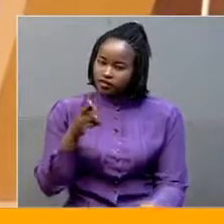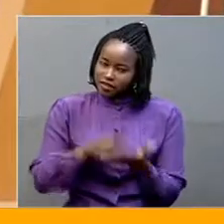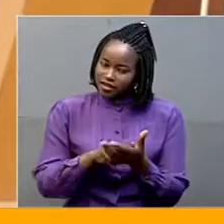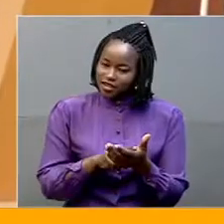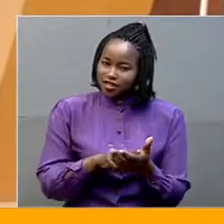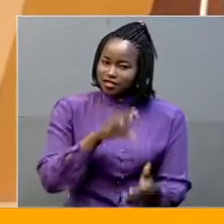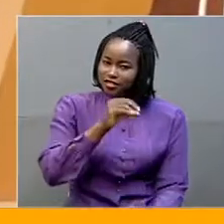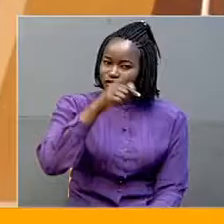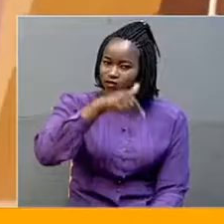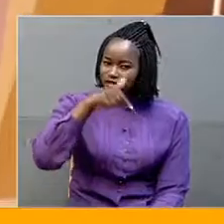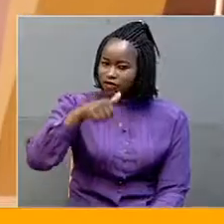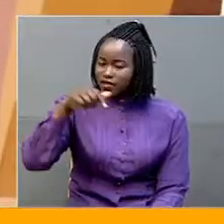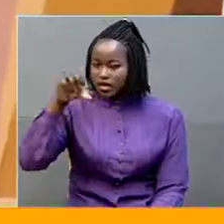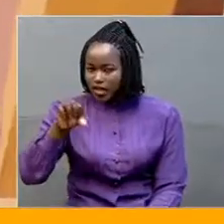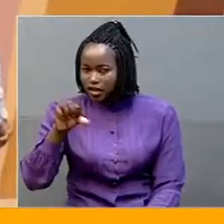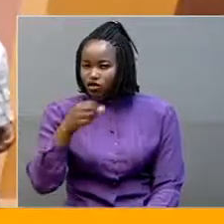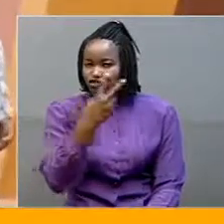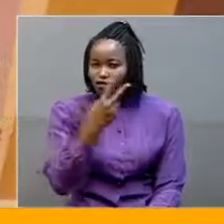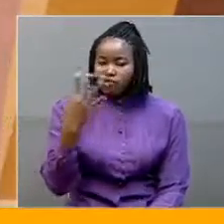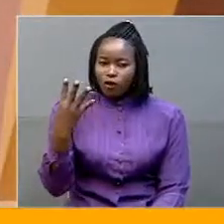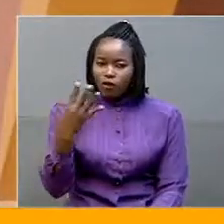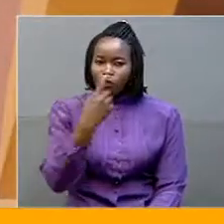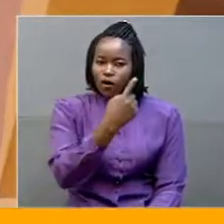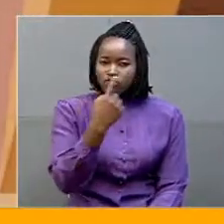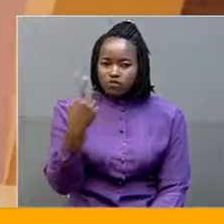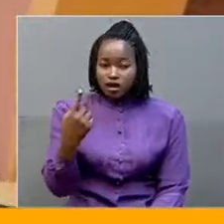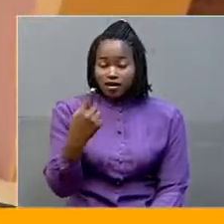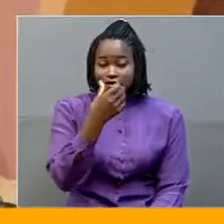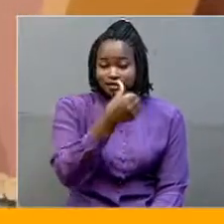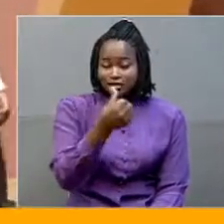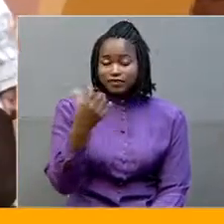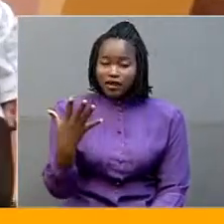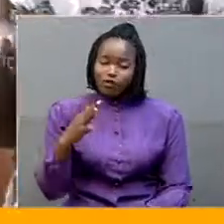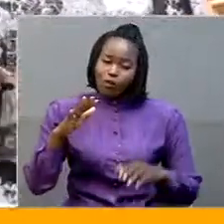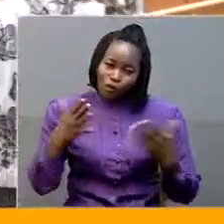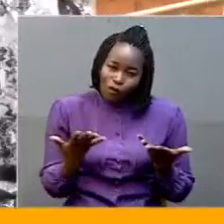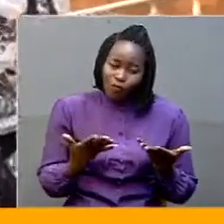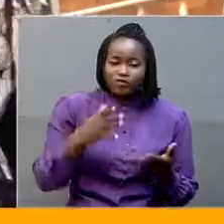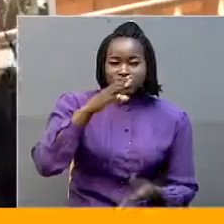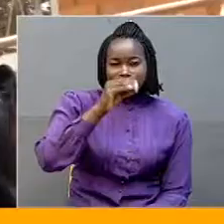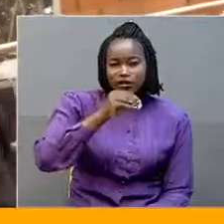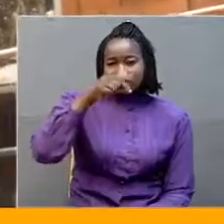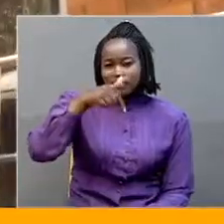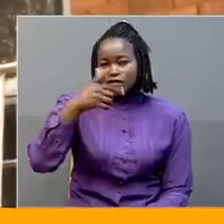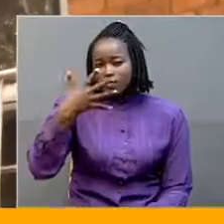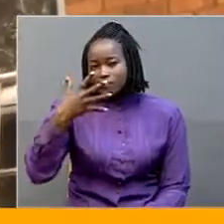0779-241165 or 0750